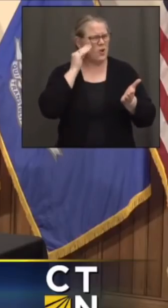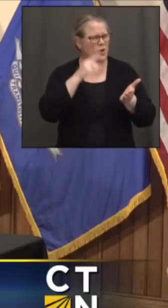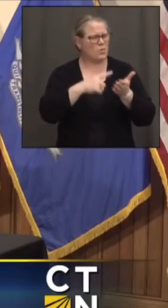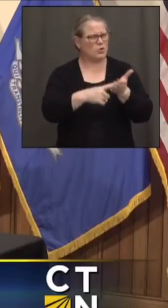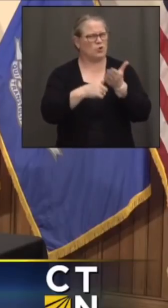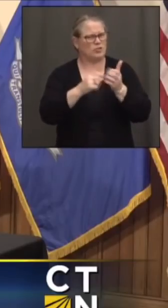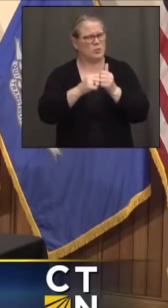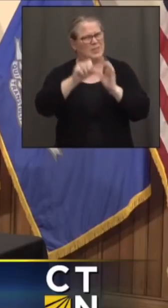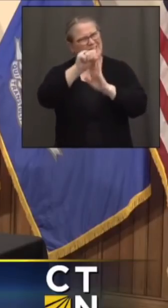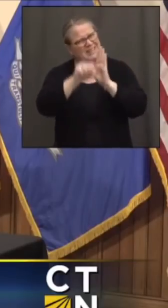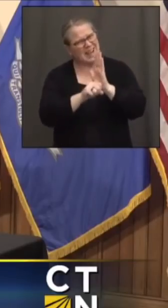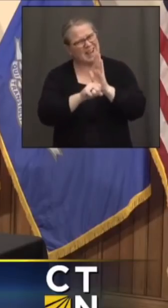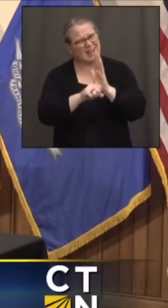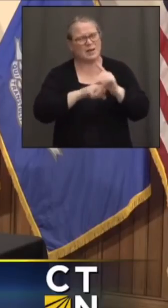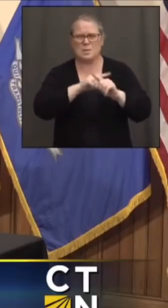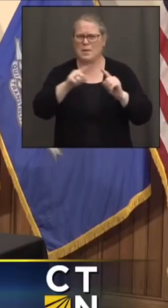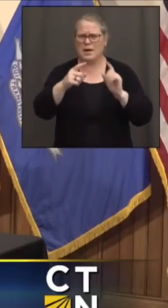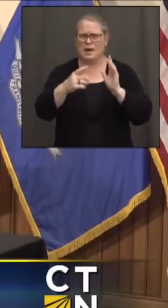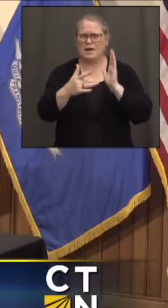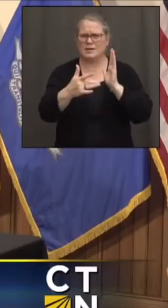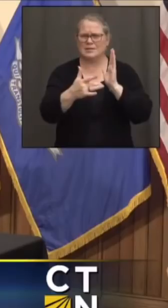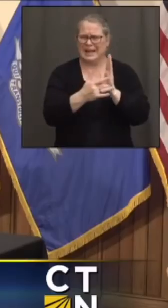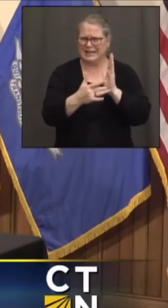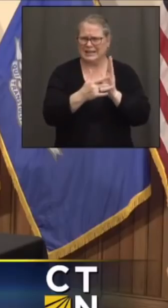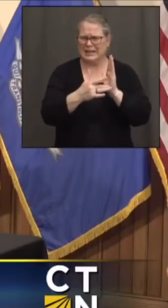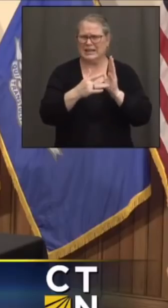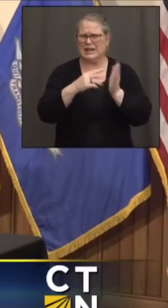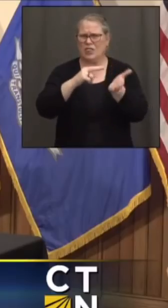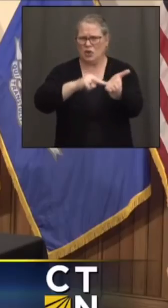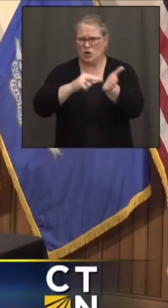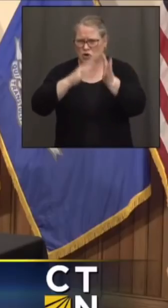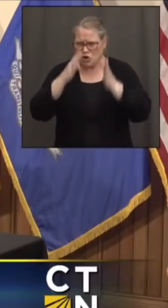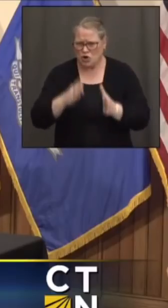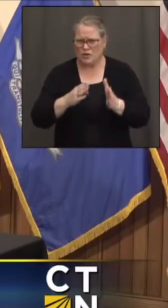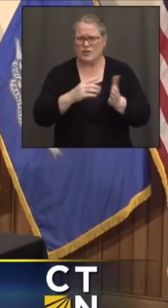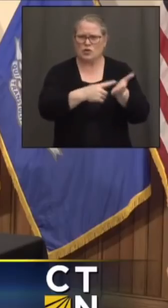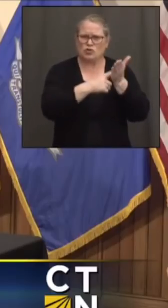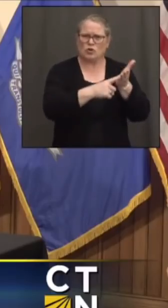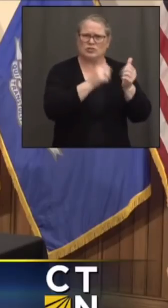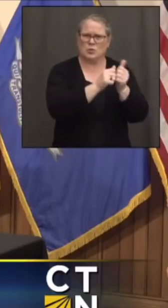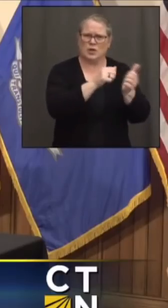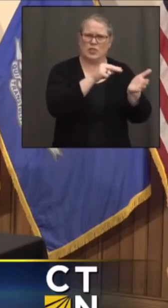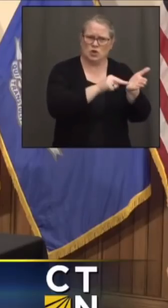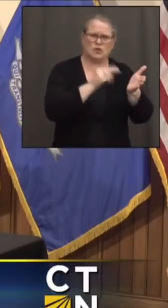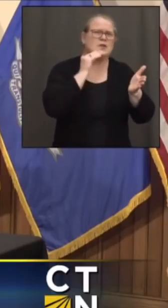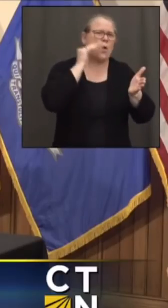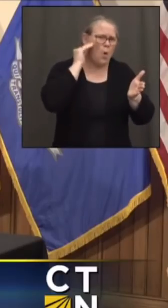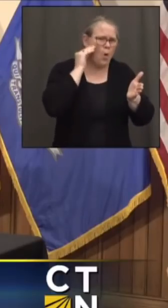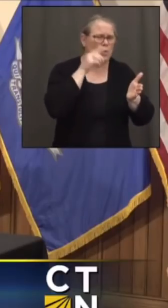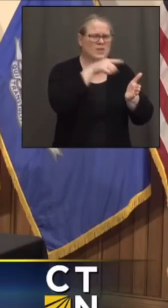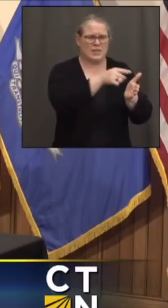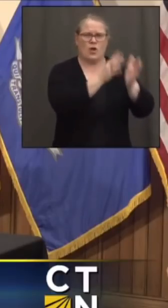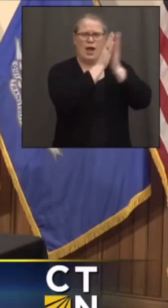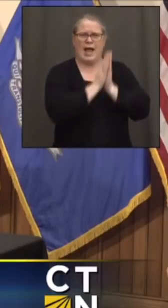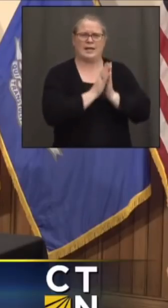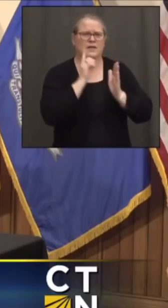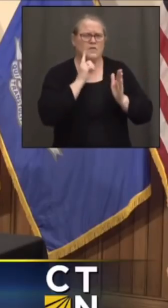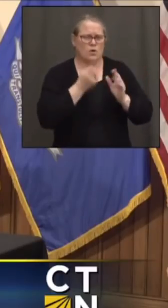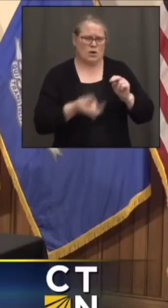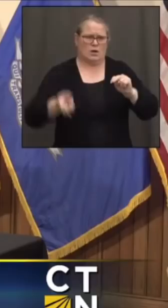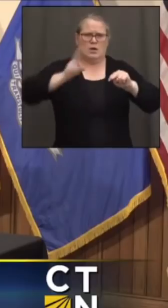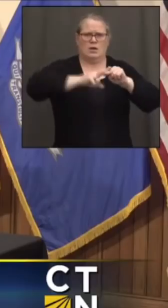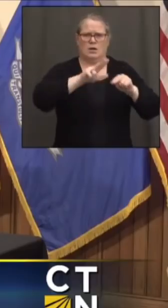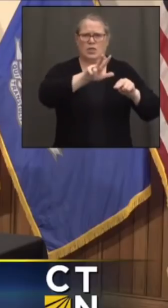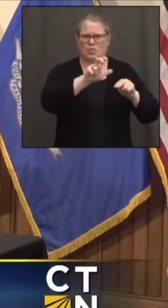which have their own big ask. They're asking for like $300 million more a year. Can you really avert a